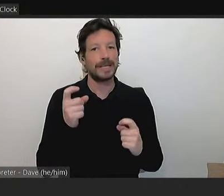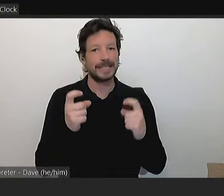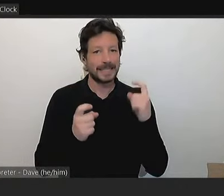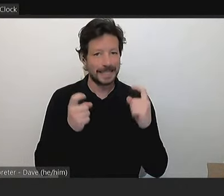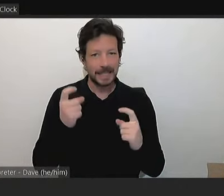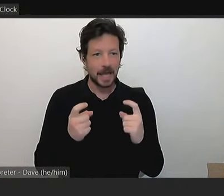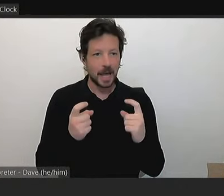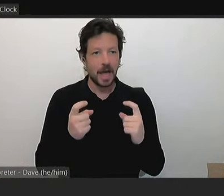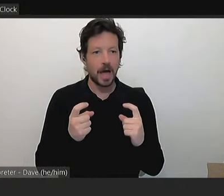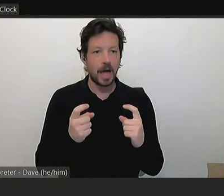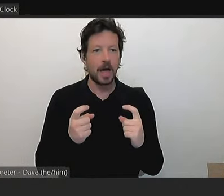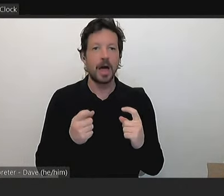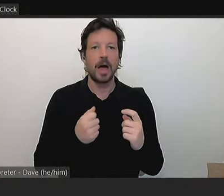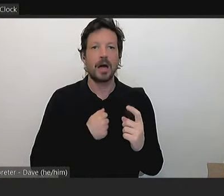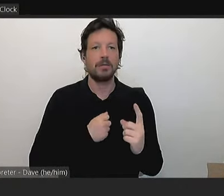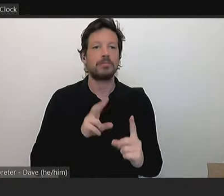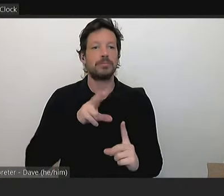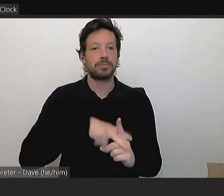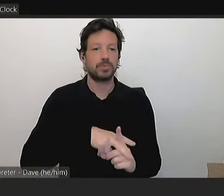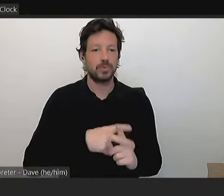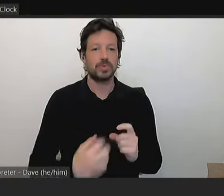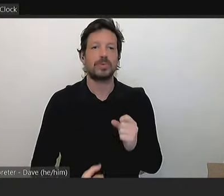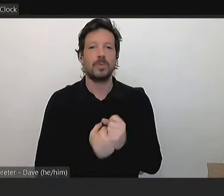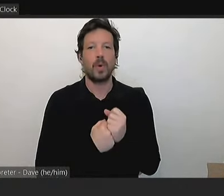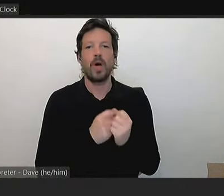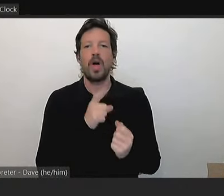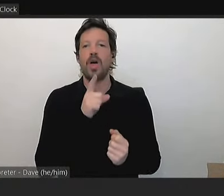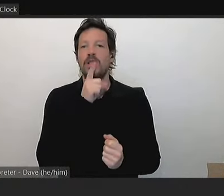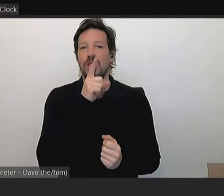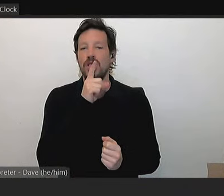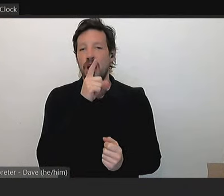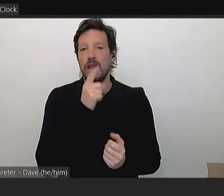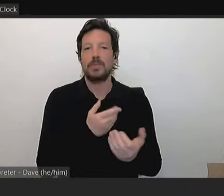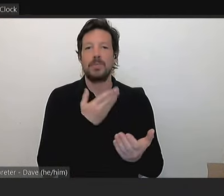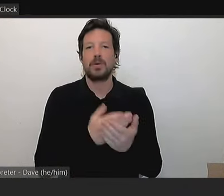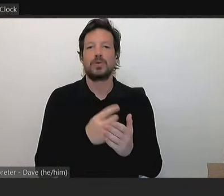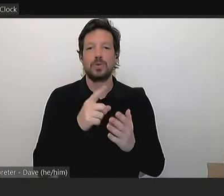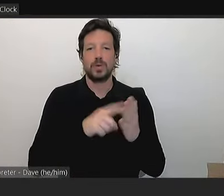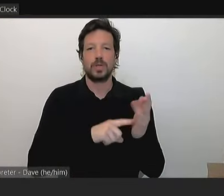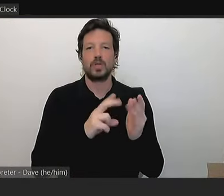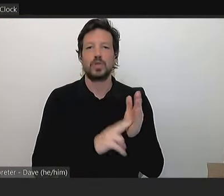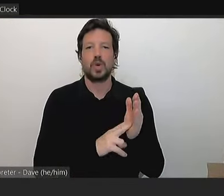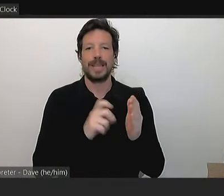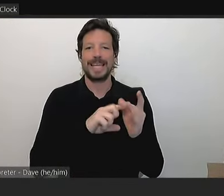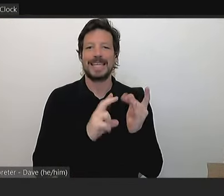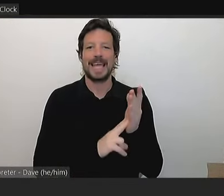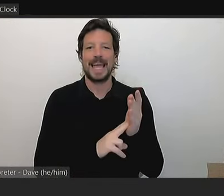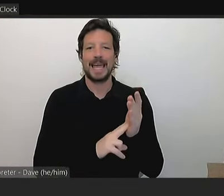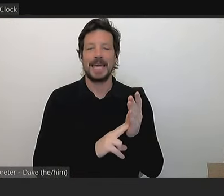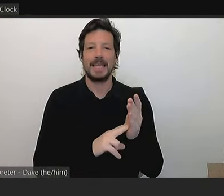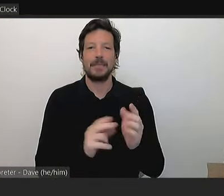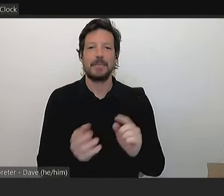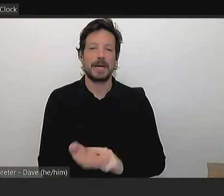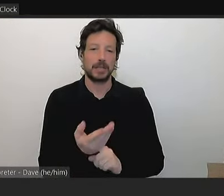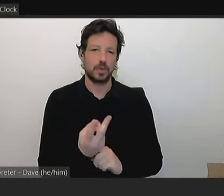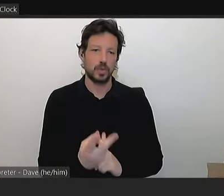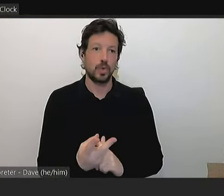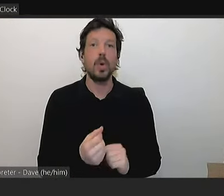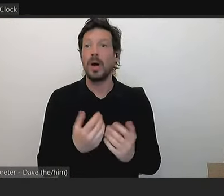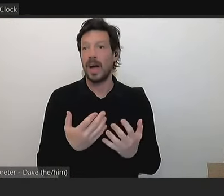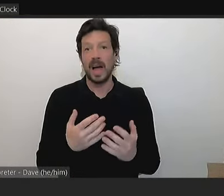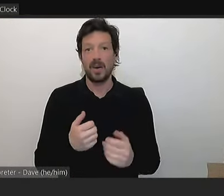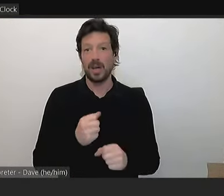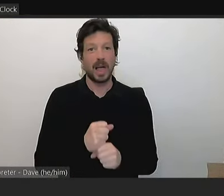motion of supporting our lighting proposal at John Cain Pitch 2. Our club is over 63 years old. We have over 400